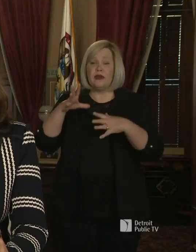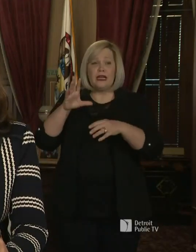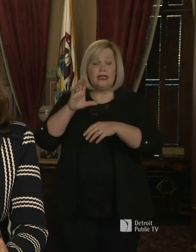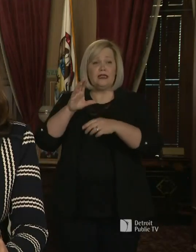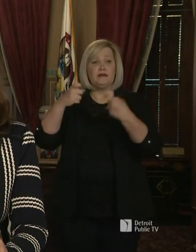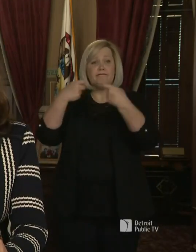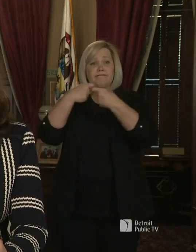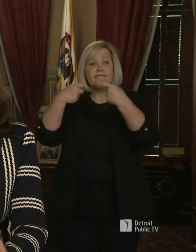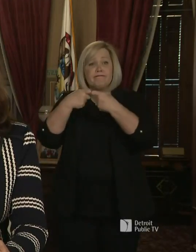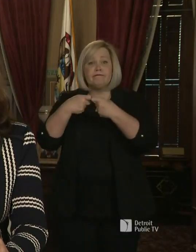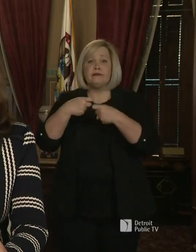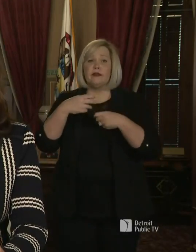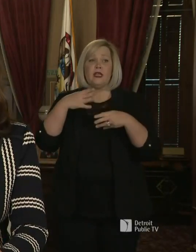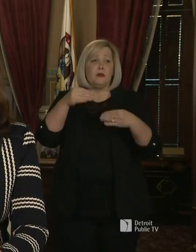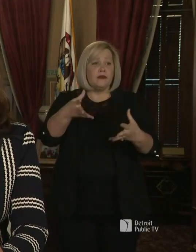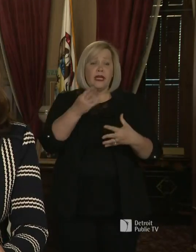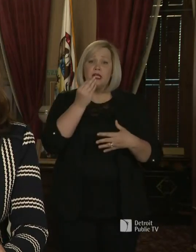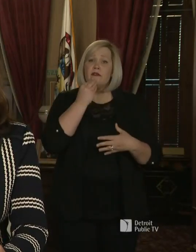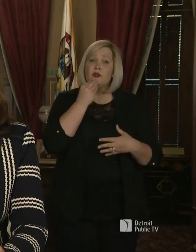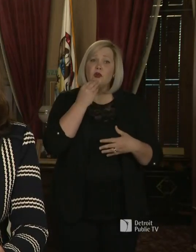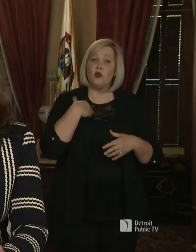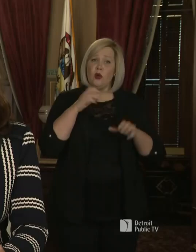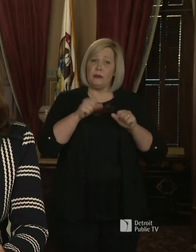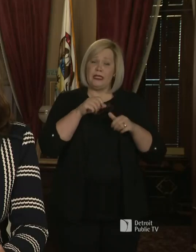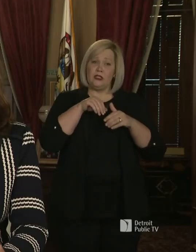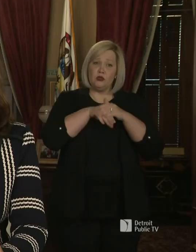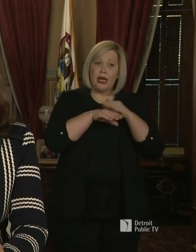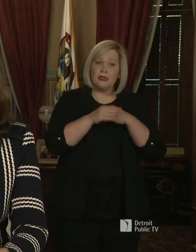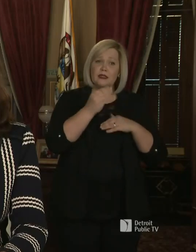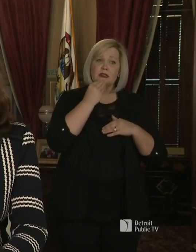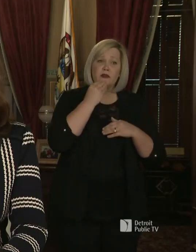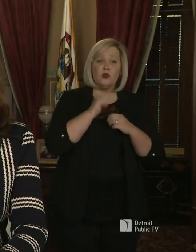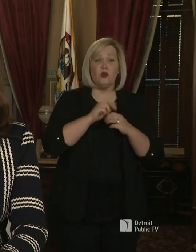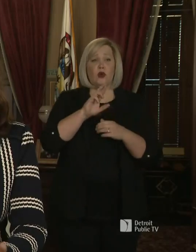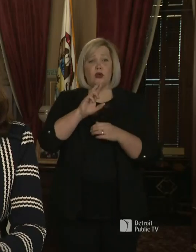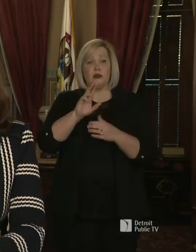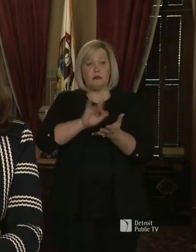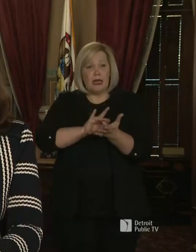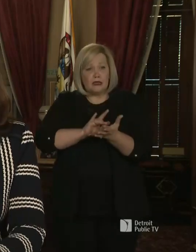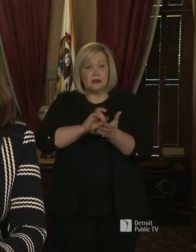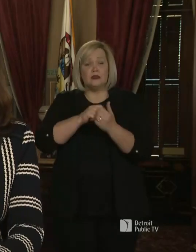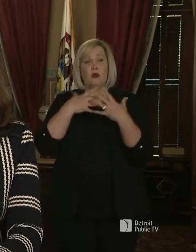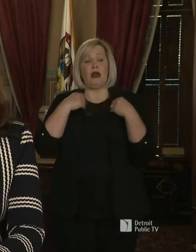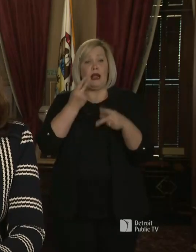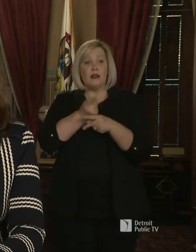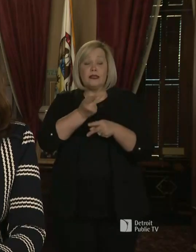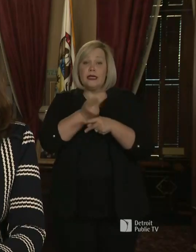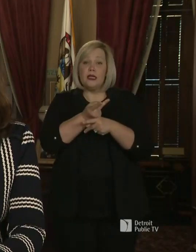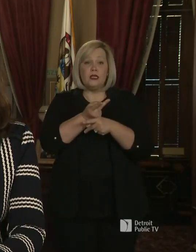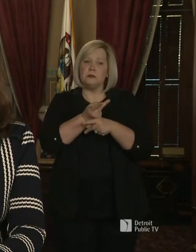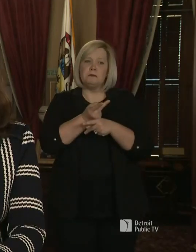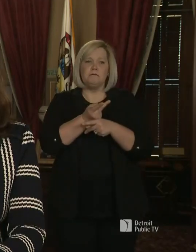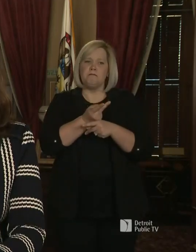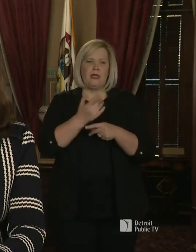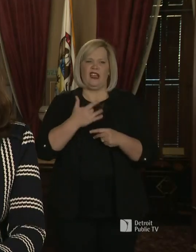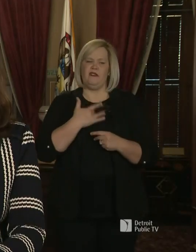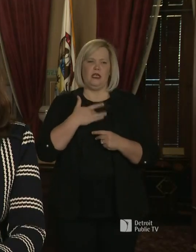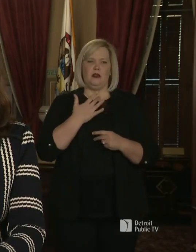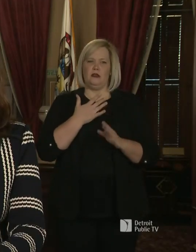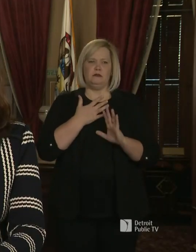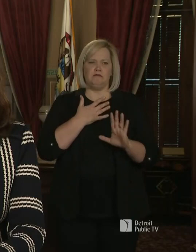someone's food or their ability to get their pharmaceuticals or their health care, then it's, it's probably not,